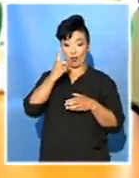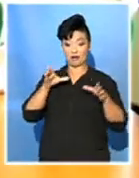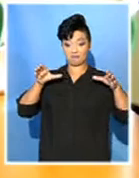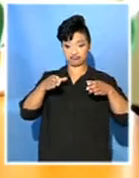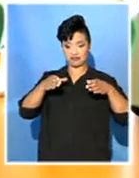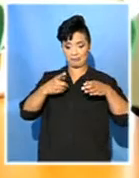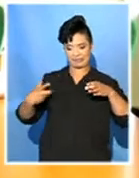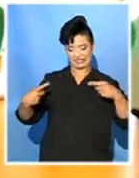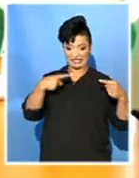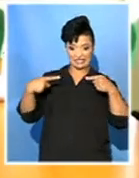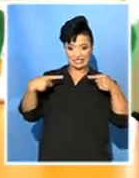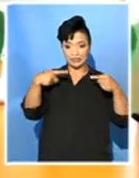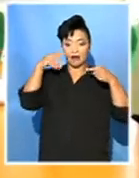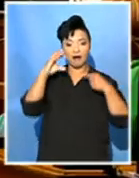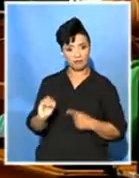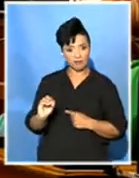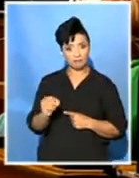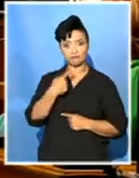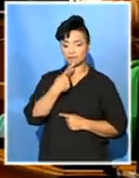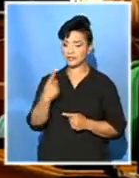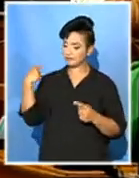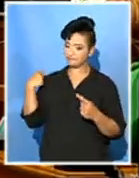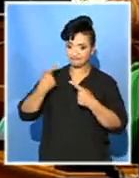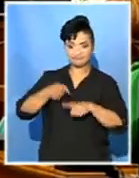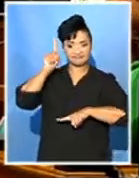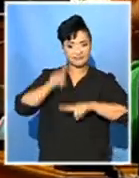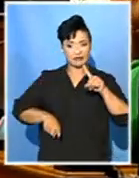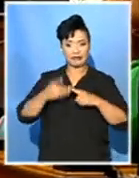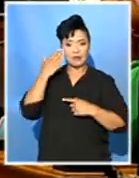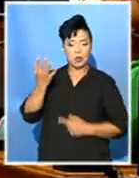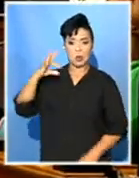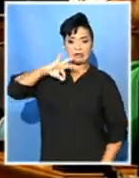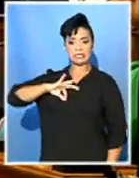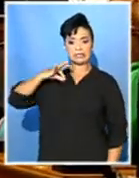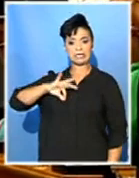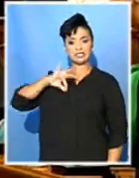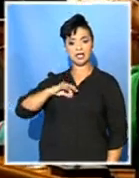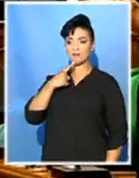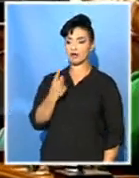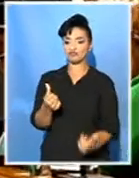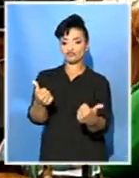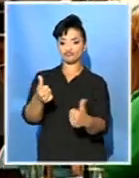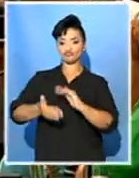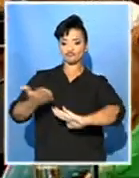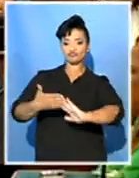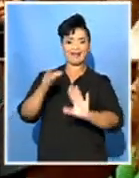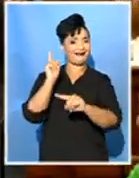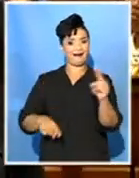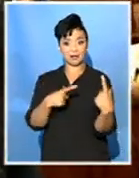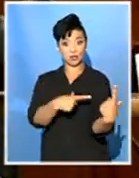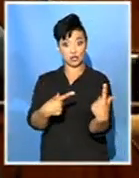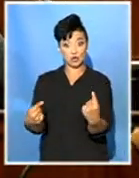impossible for him to execute his duties. He says he can no longer justify earning a salary without the means of delivering on his mandate.